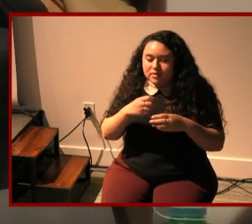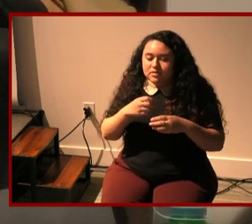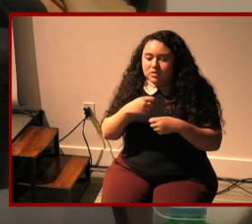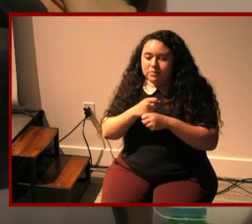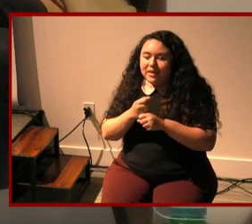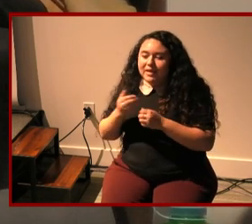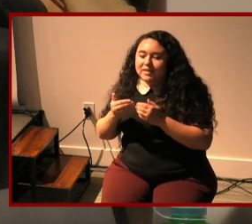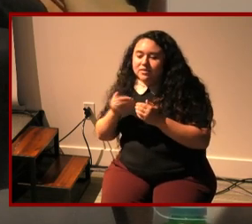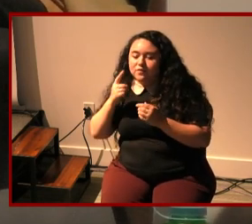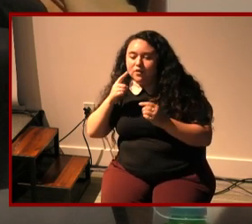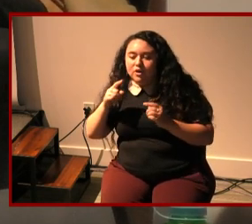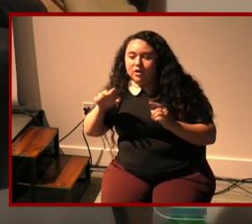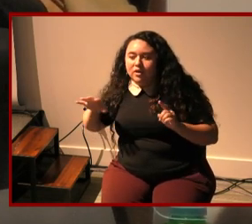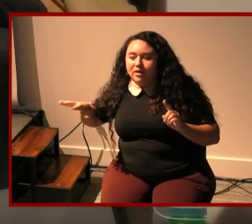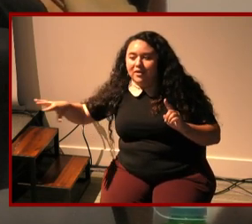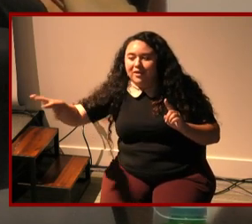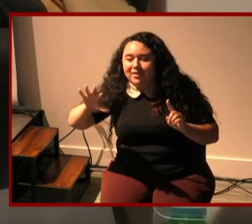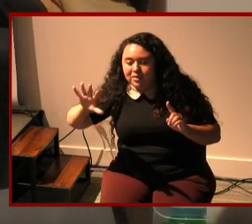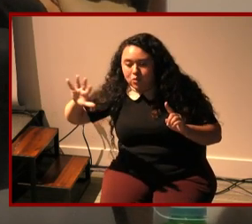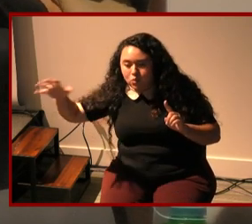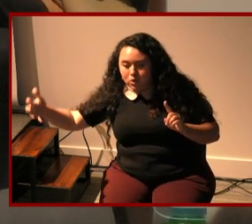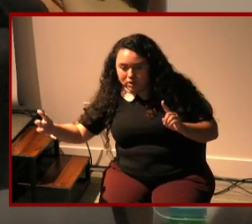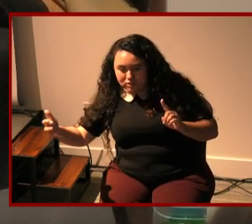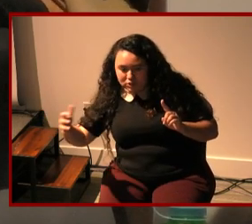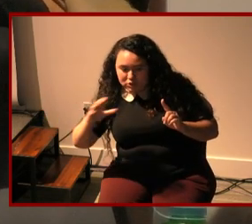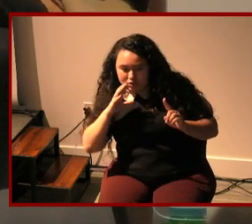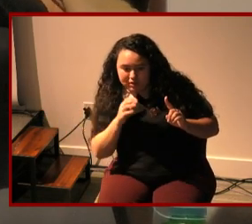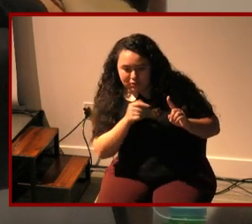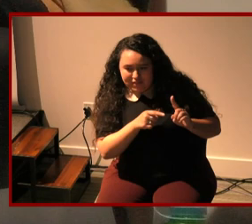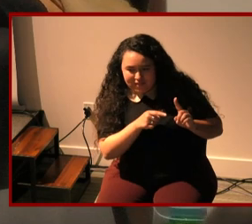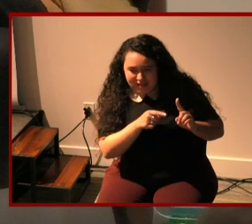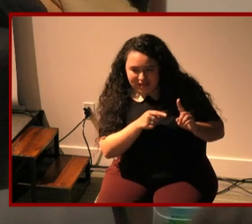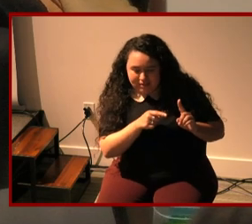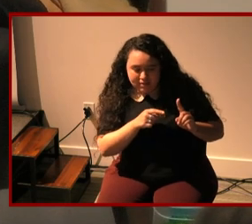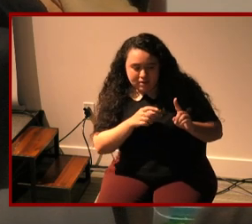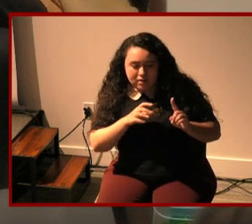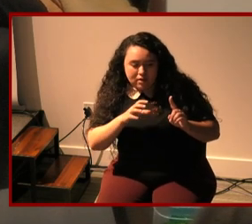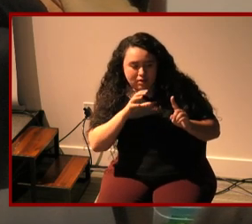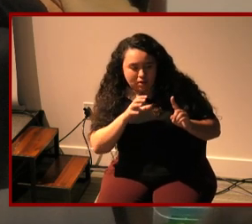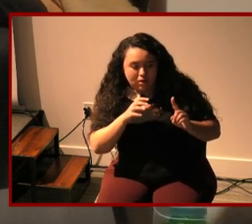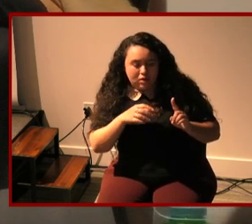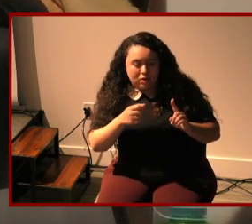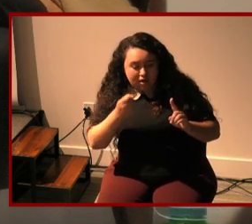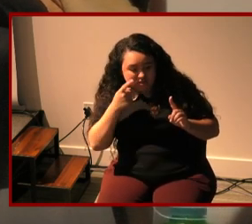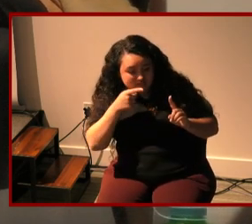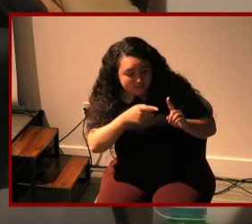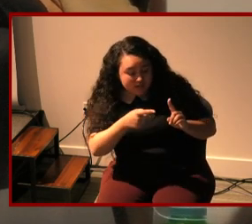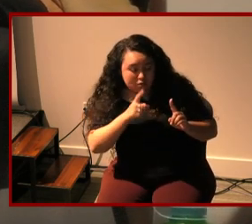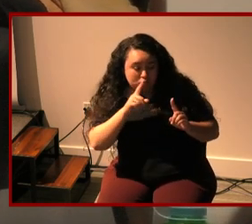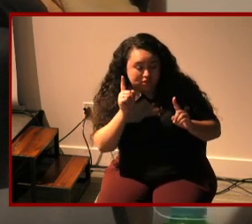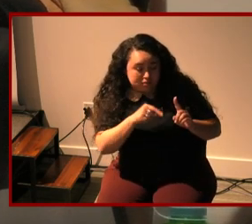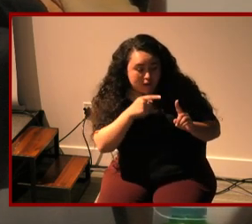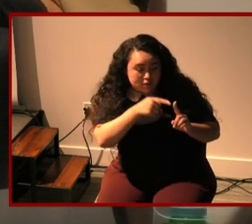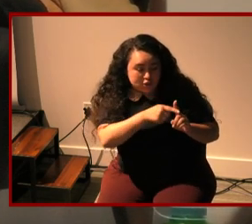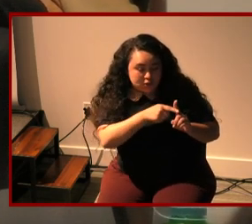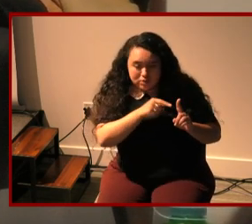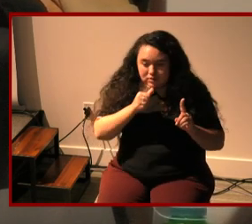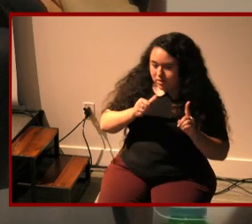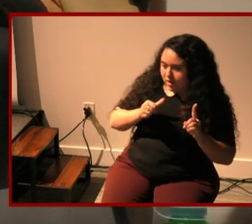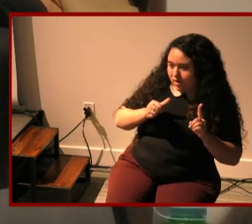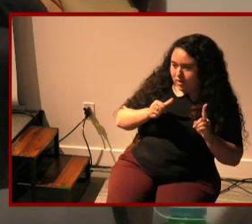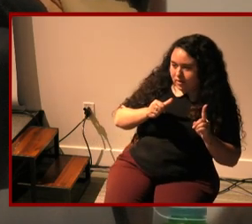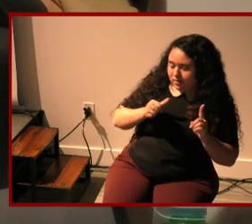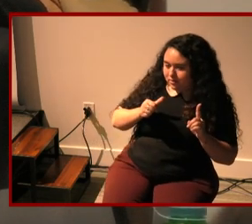for the world around them to communicate to them and understand them in response and i think that that's it's a really it's an